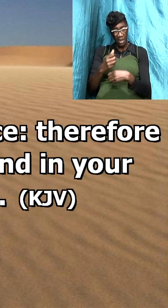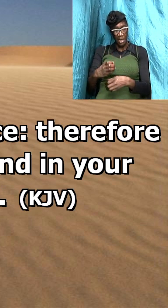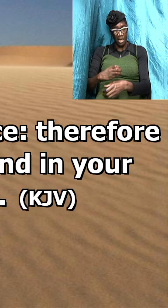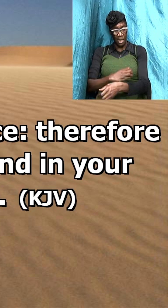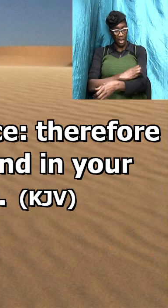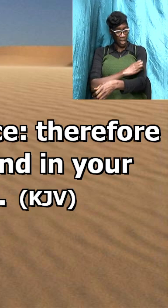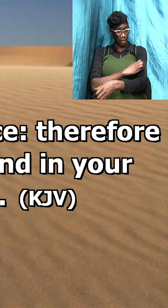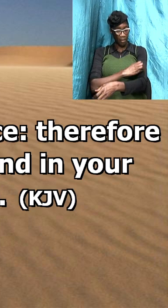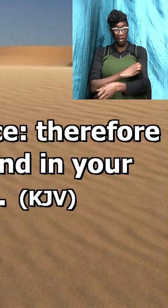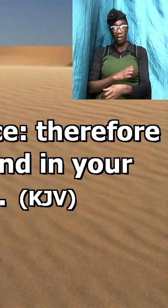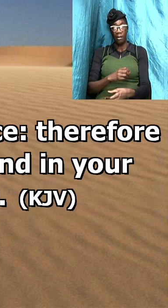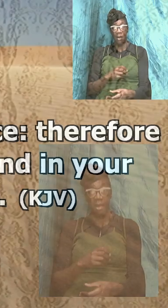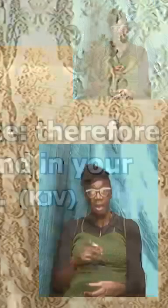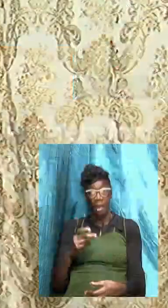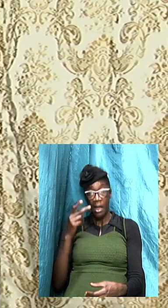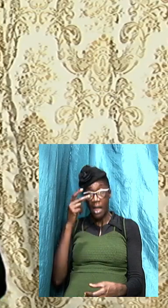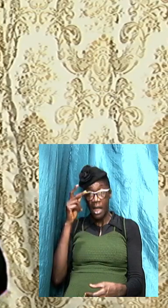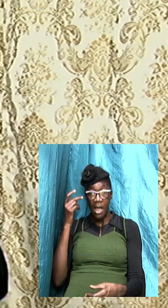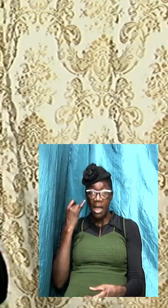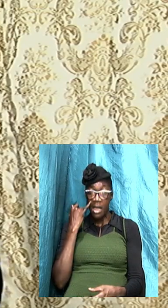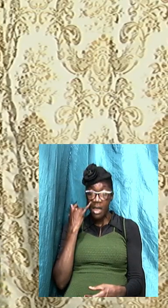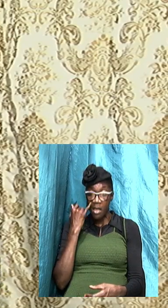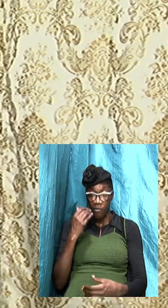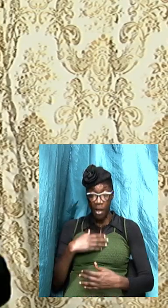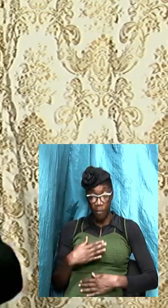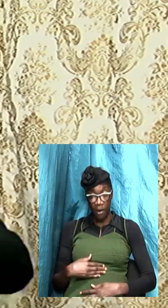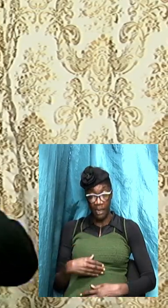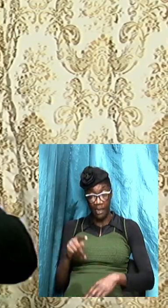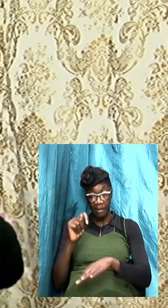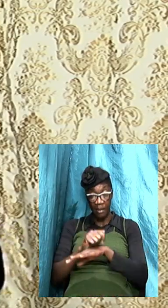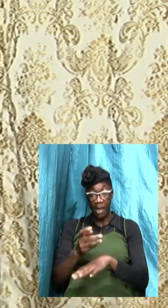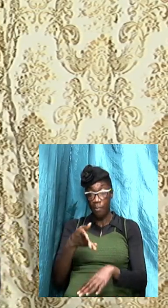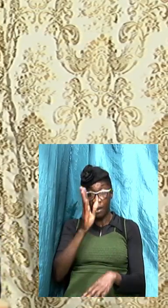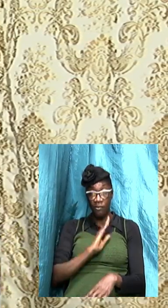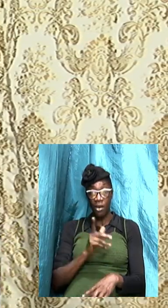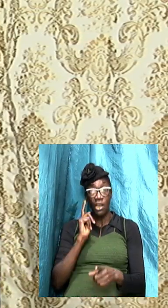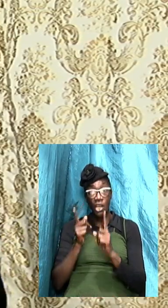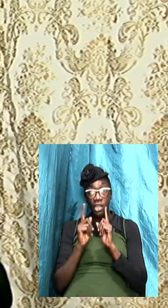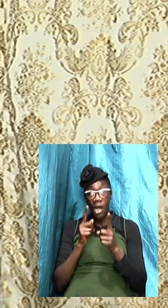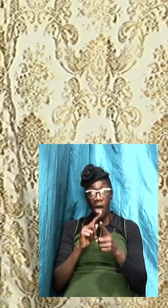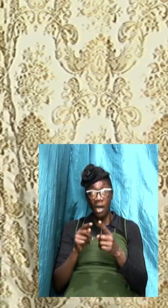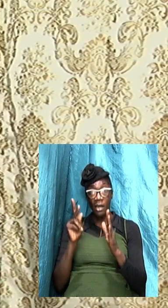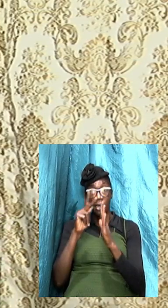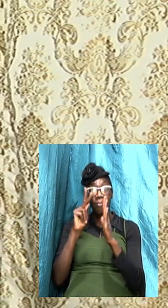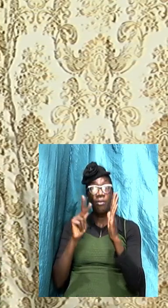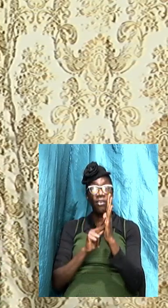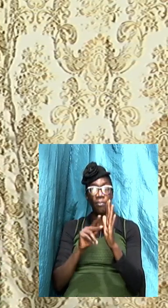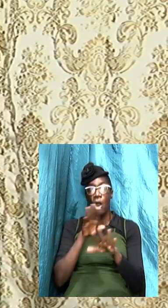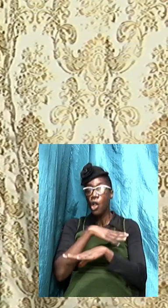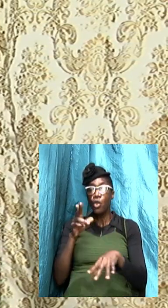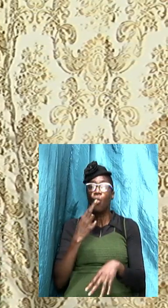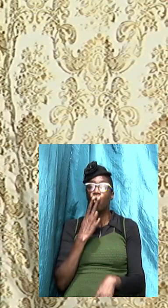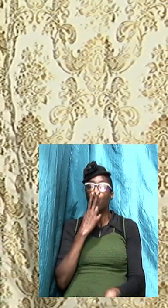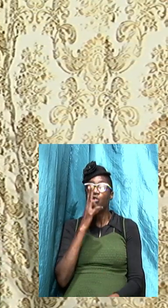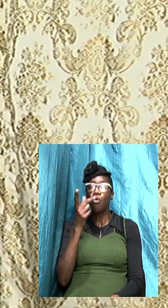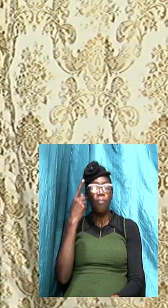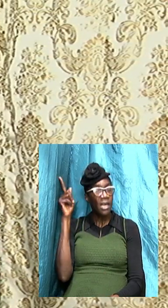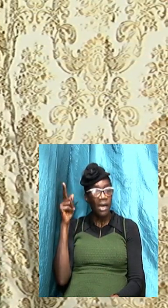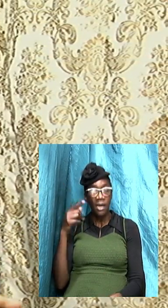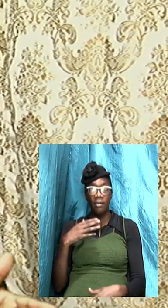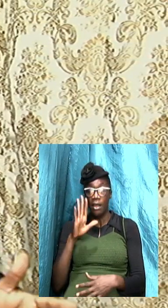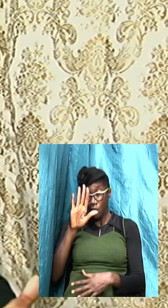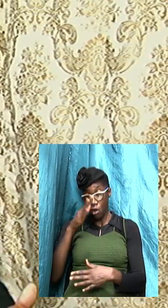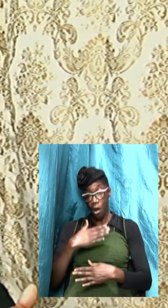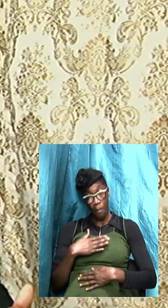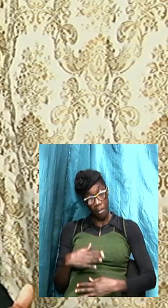and if our body is the temple of God which the Holy Spirit we can argue upon the principle that look you don't smoke because your body is the